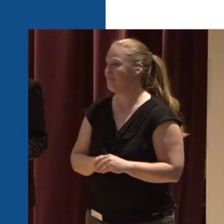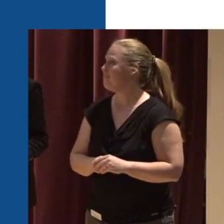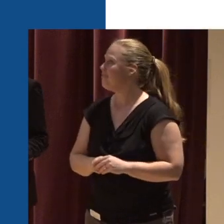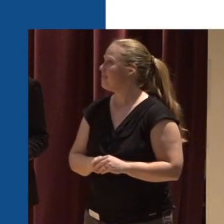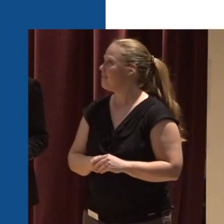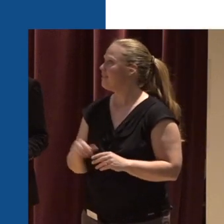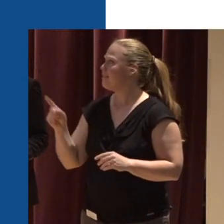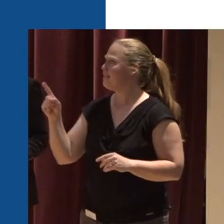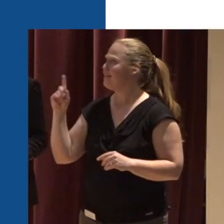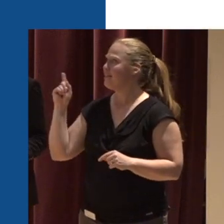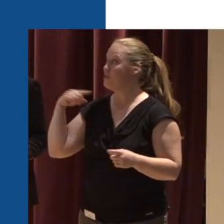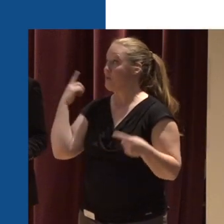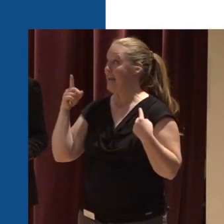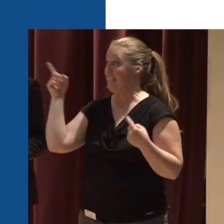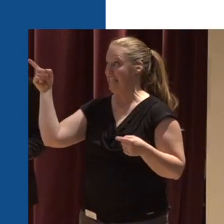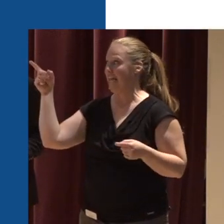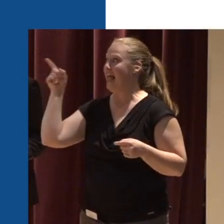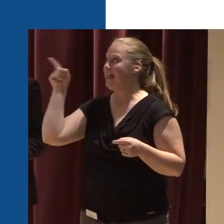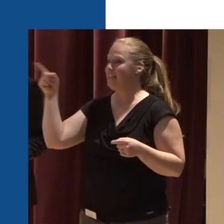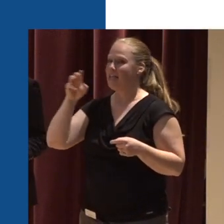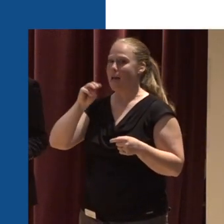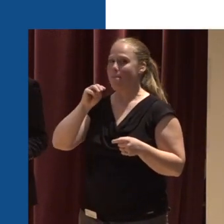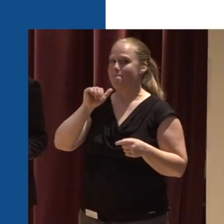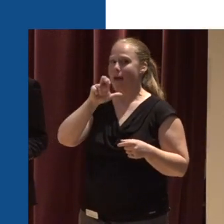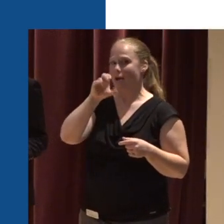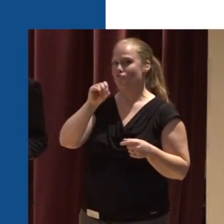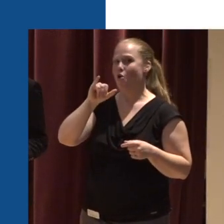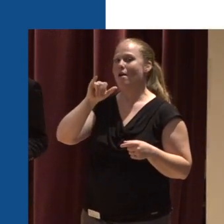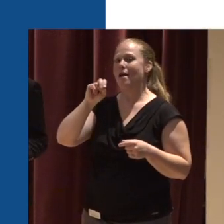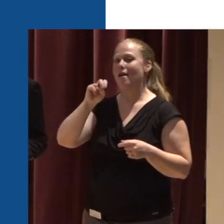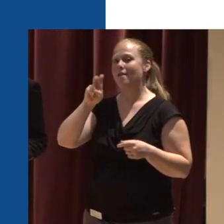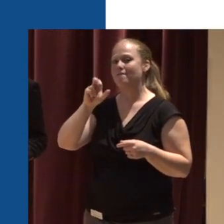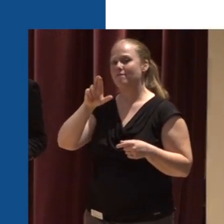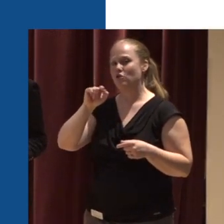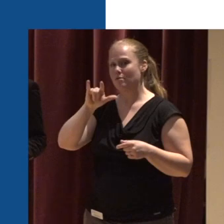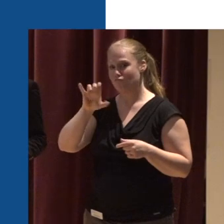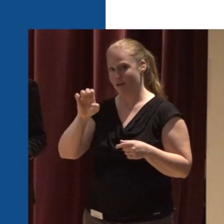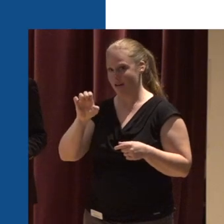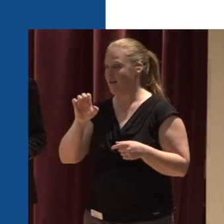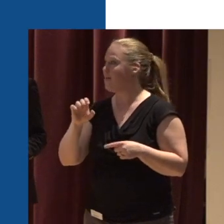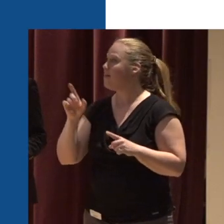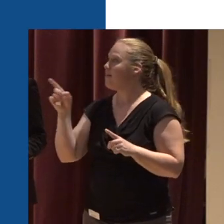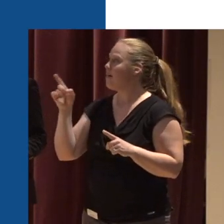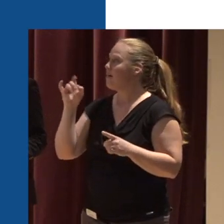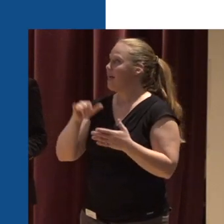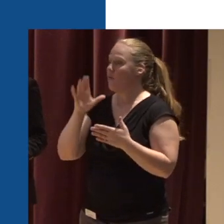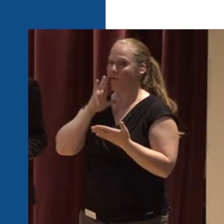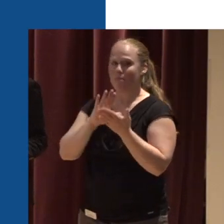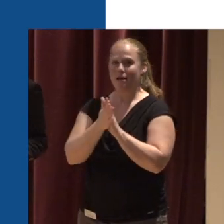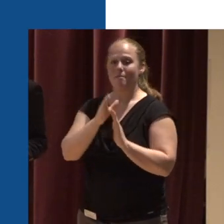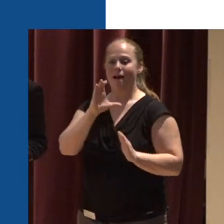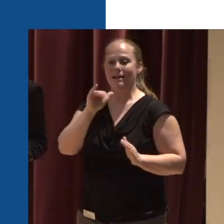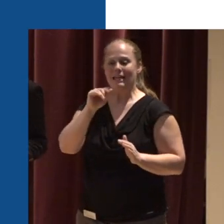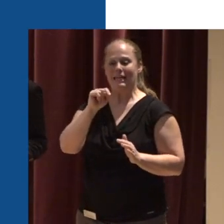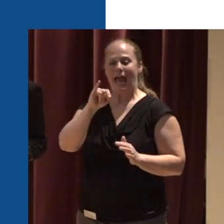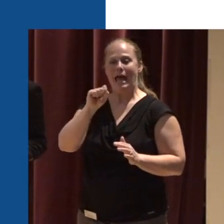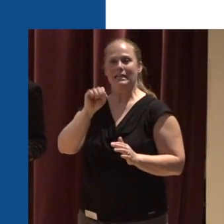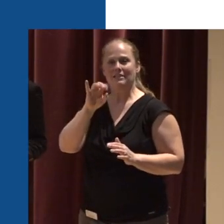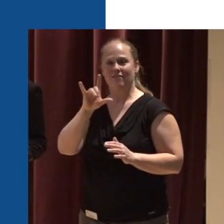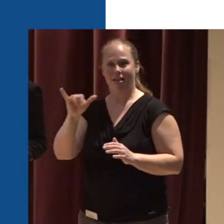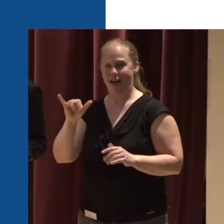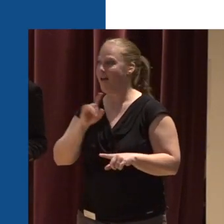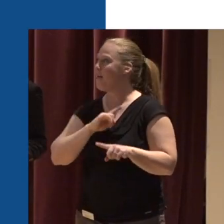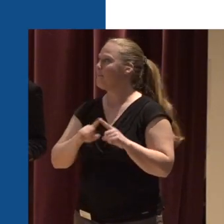This is kind of a crazy looking thing This is a macro invertebrate Soon to be a caddisfly But this is the